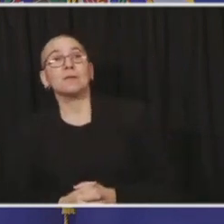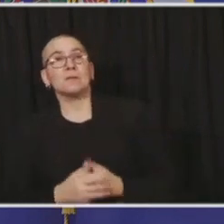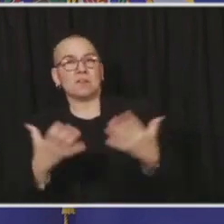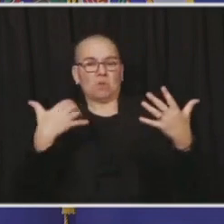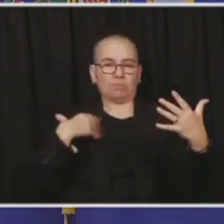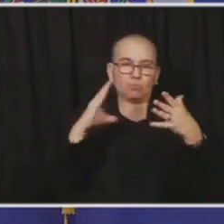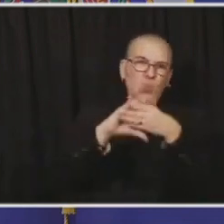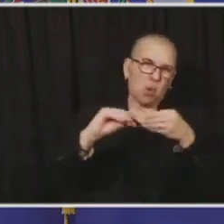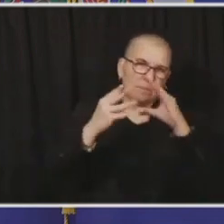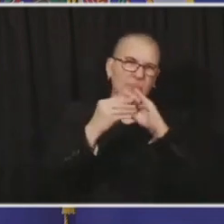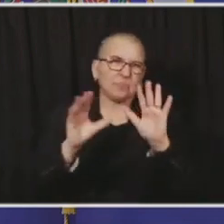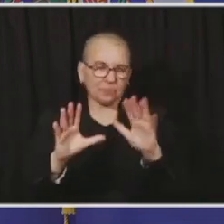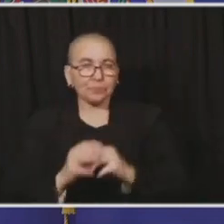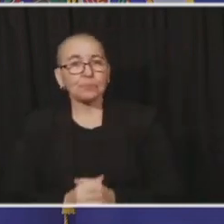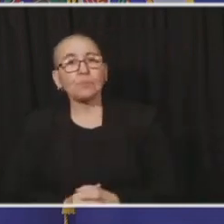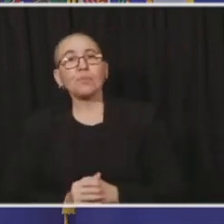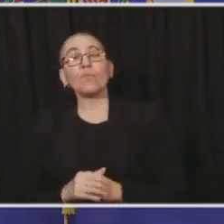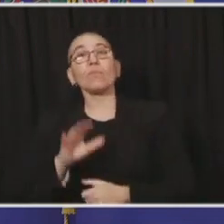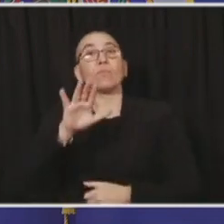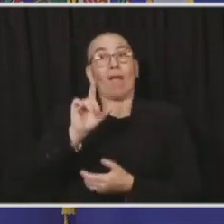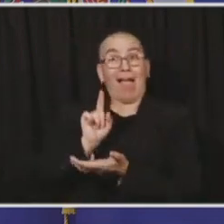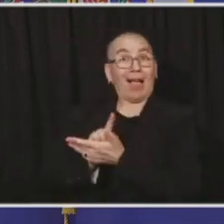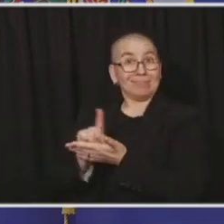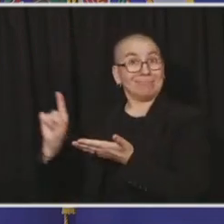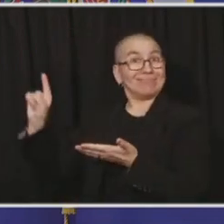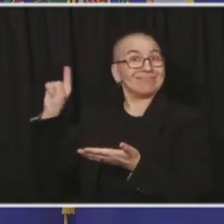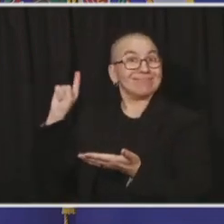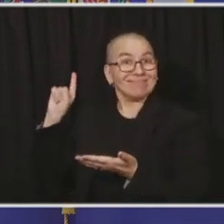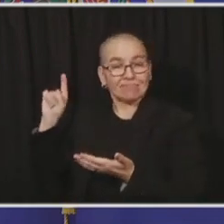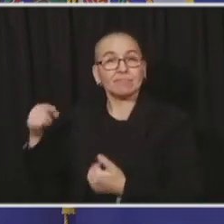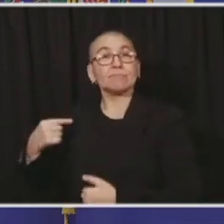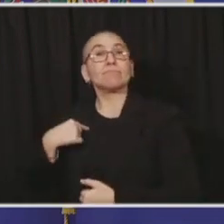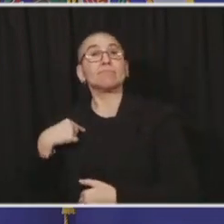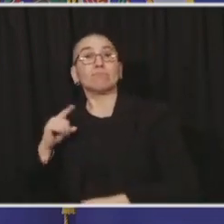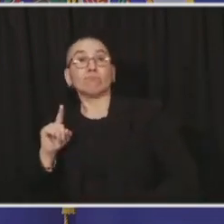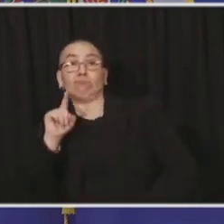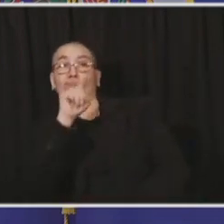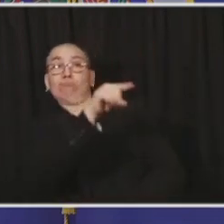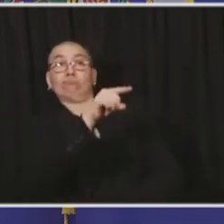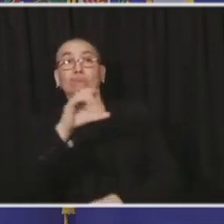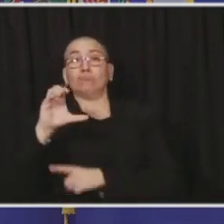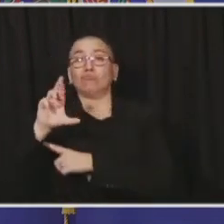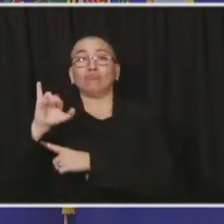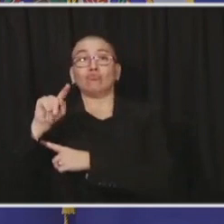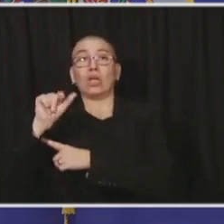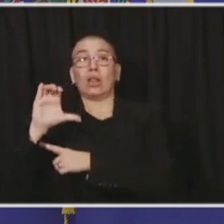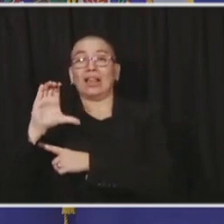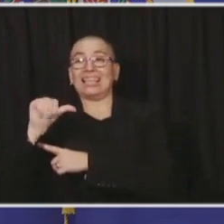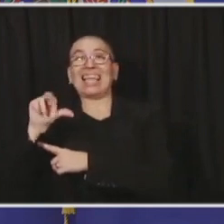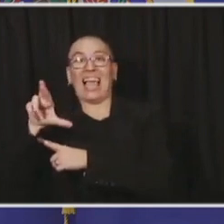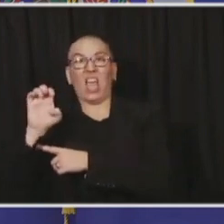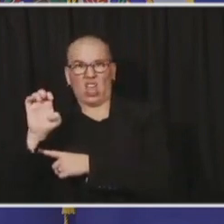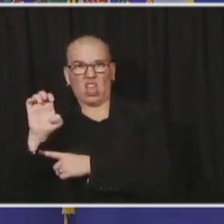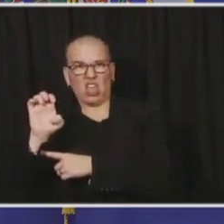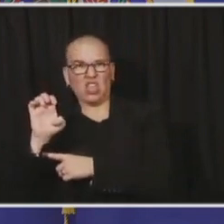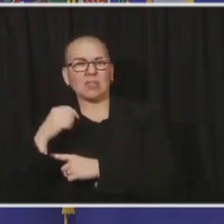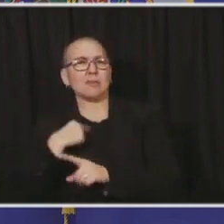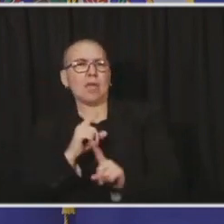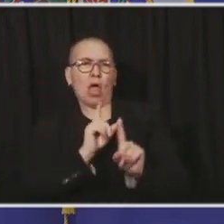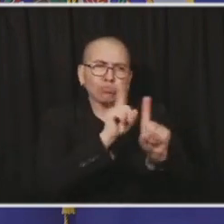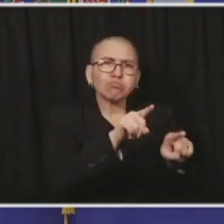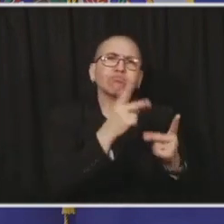Last week, I rounded in the critical care unit, one of our critical care units at St. Cloud Hospital. And I'd like to have you picture